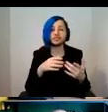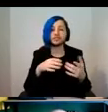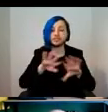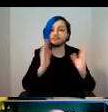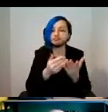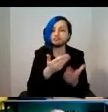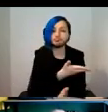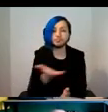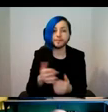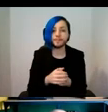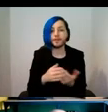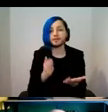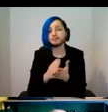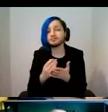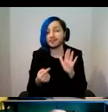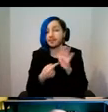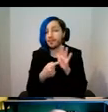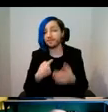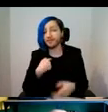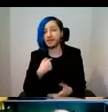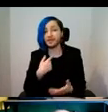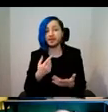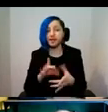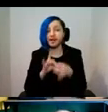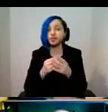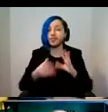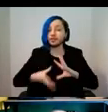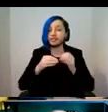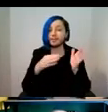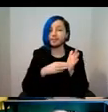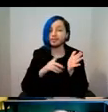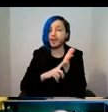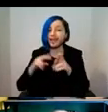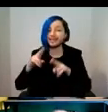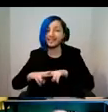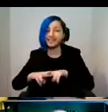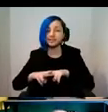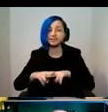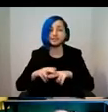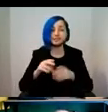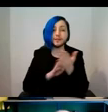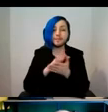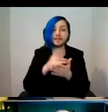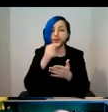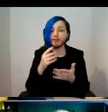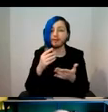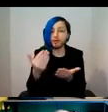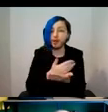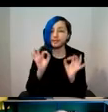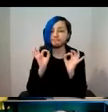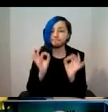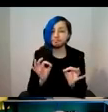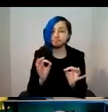with Marshmallow Laser Feast to optimise the processes would be the only hope of doing this beyond